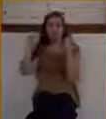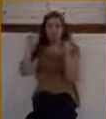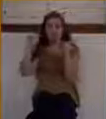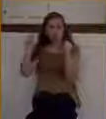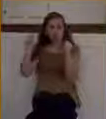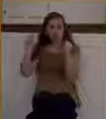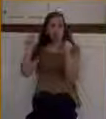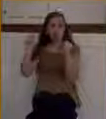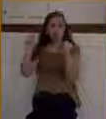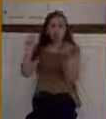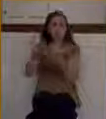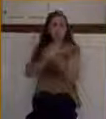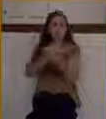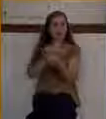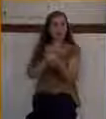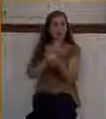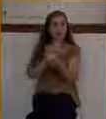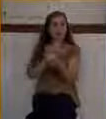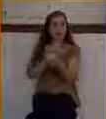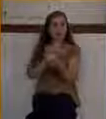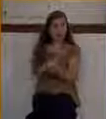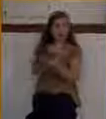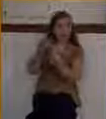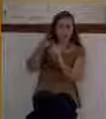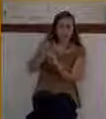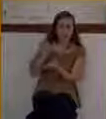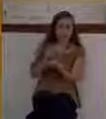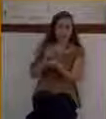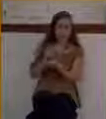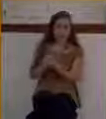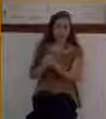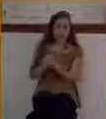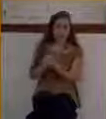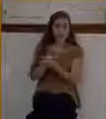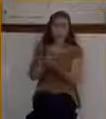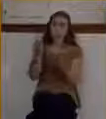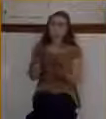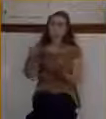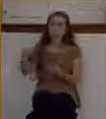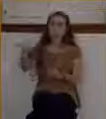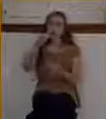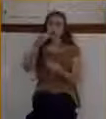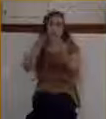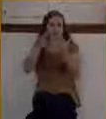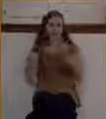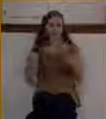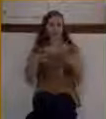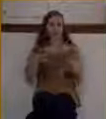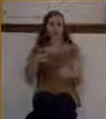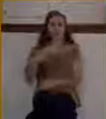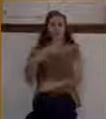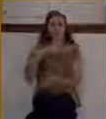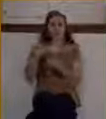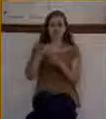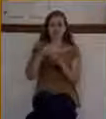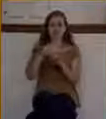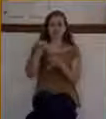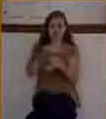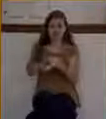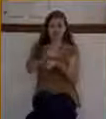It was impossible from a human level. And you might be here today, and you might be facing an impossible situation